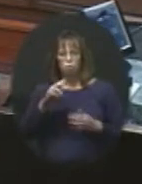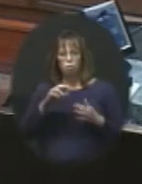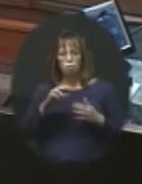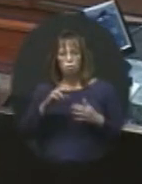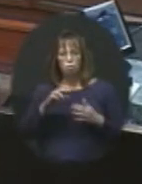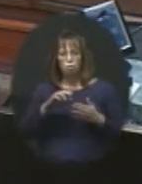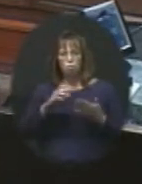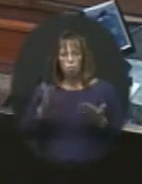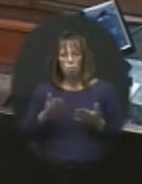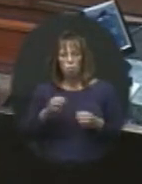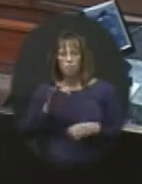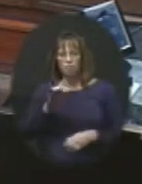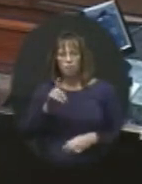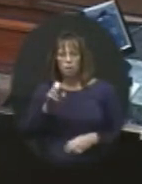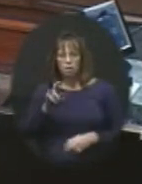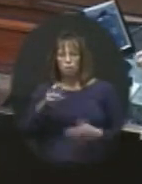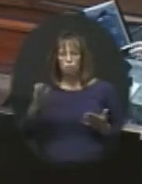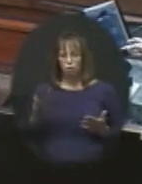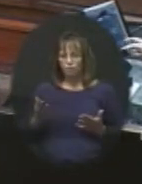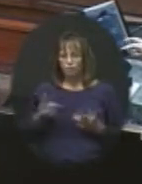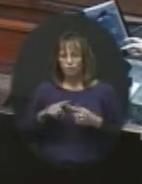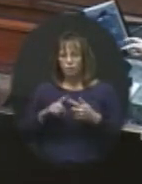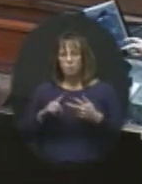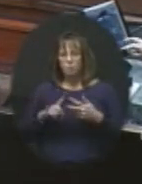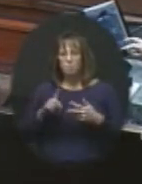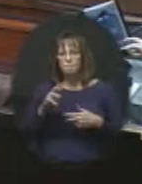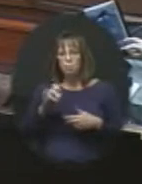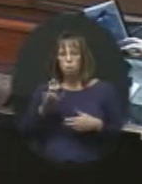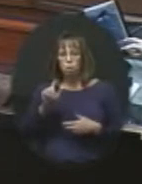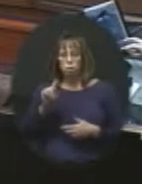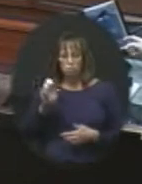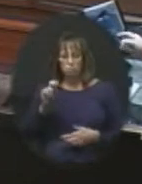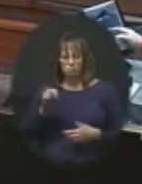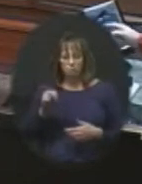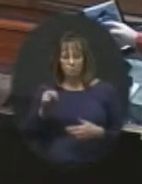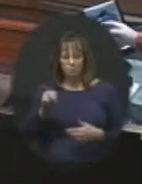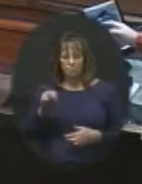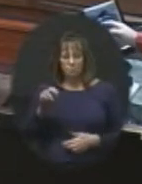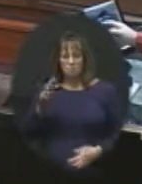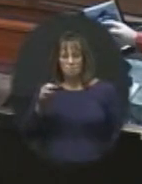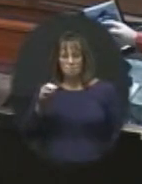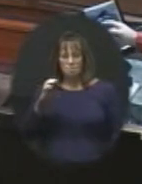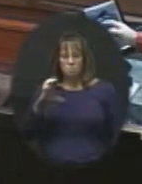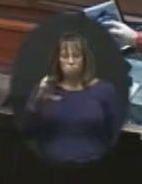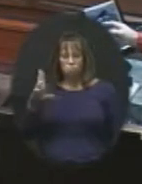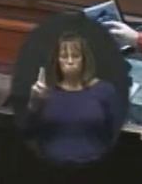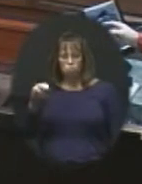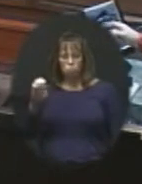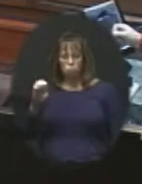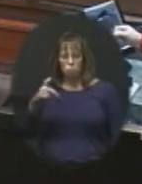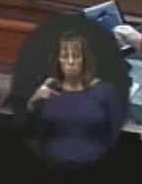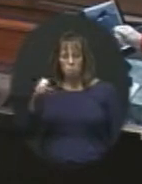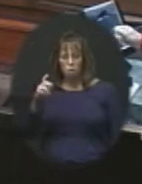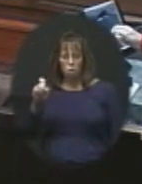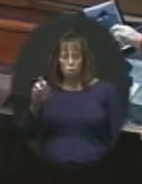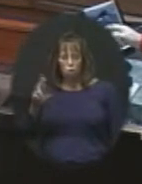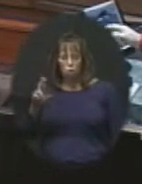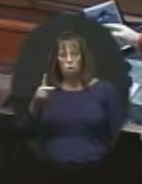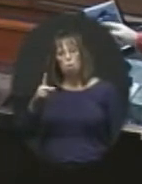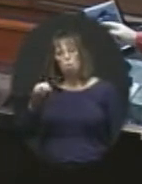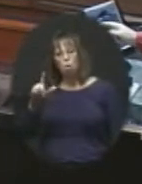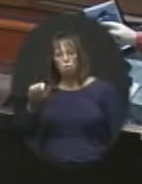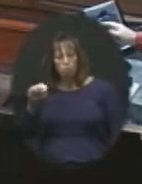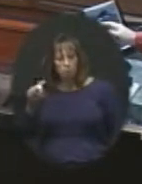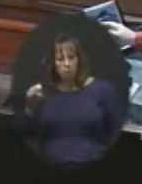please? Mrs. Felter? Present. Mrs. Martin? Here. Mr. McKeown? Here. Mr. Parker? Here. Mr.